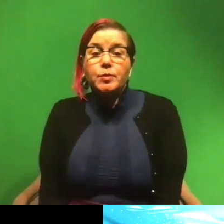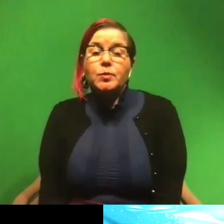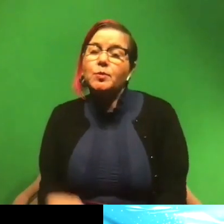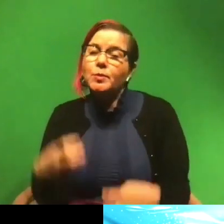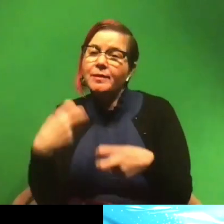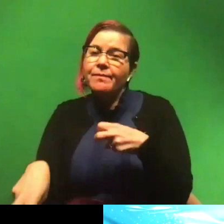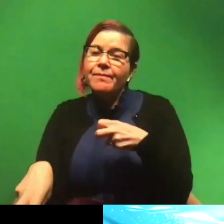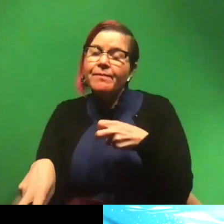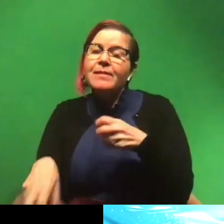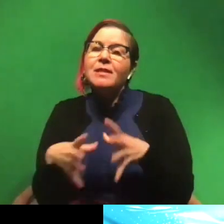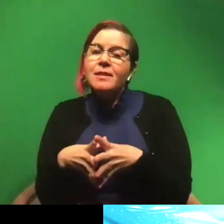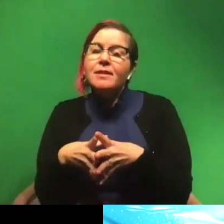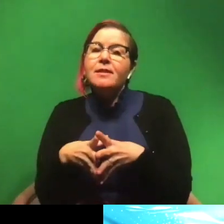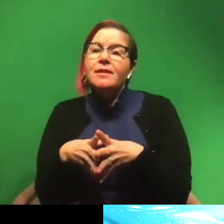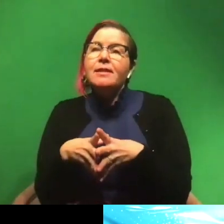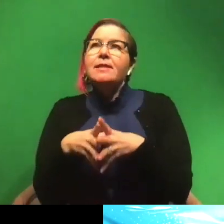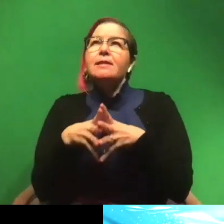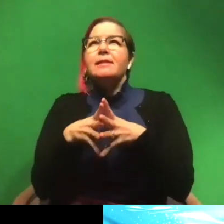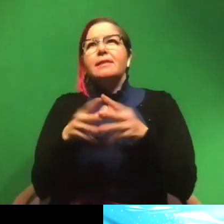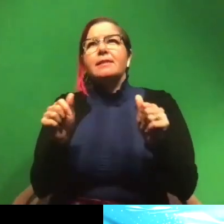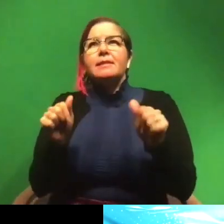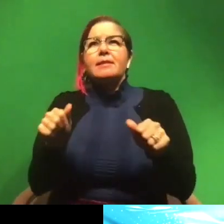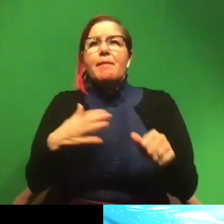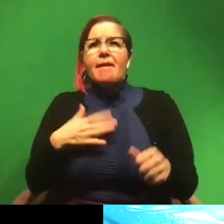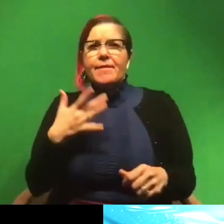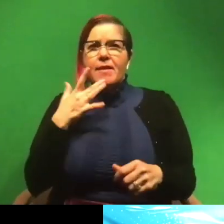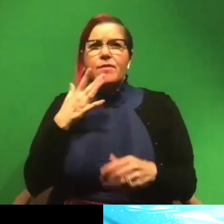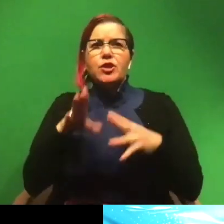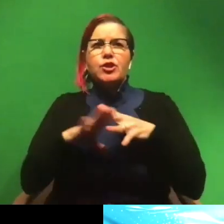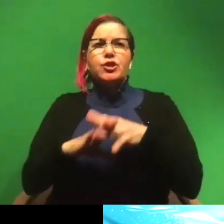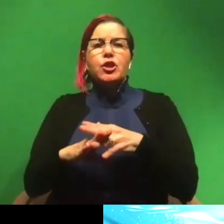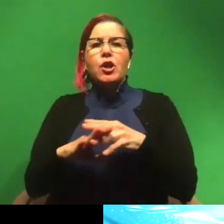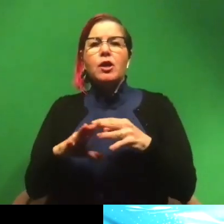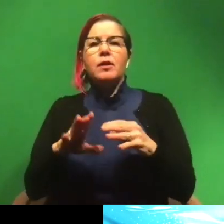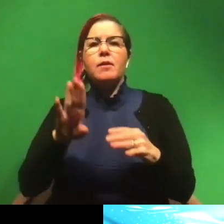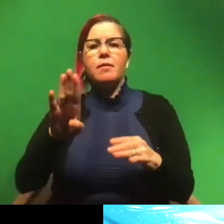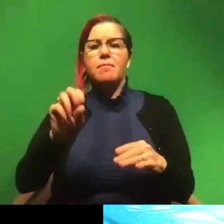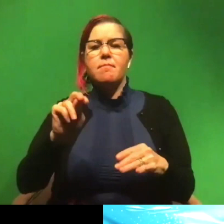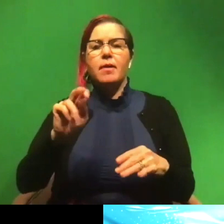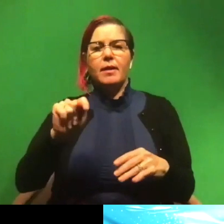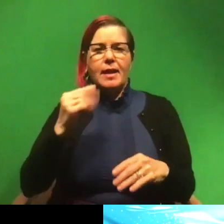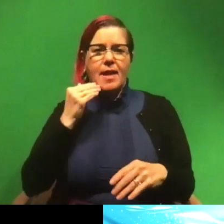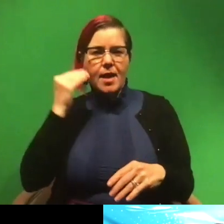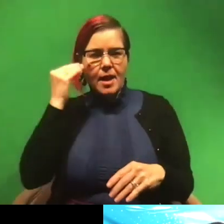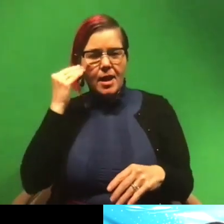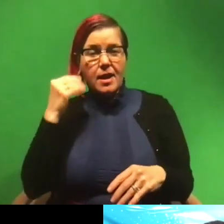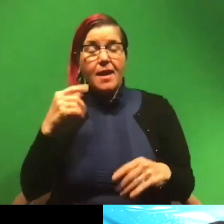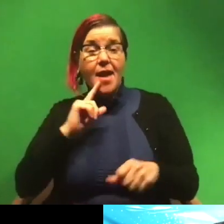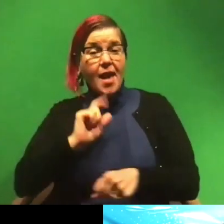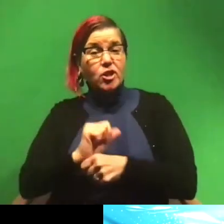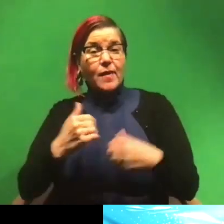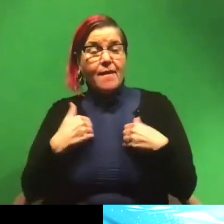question. I think my favorite shark is a bonnet head. And so I actually